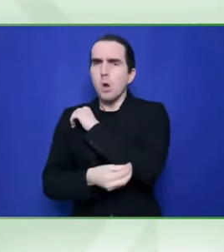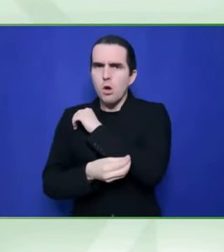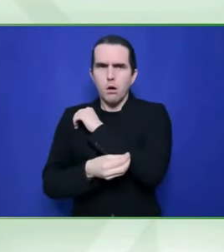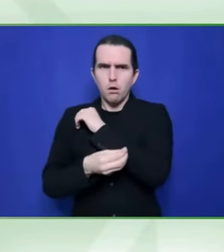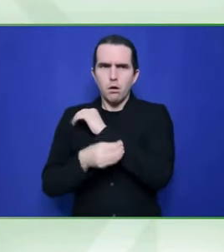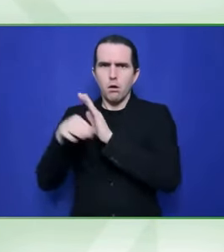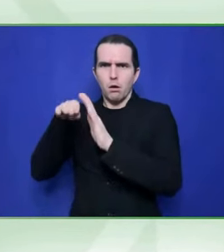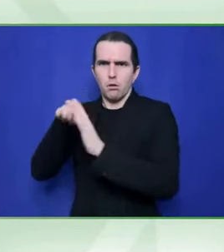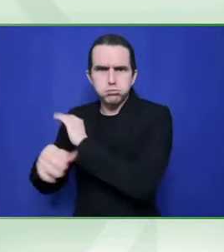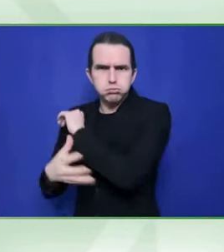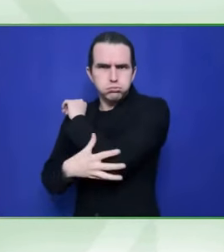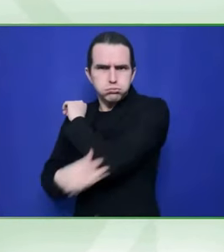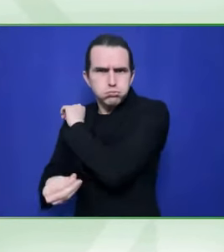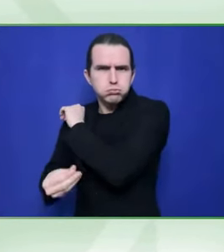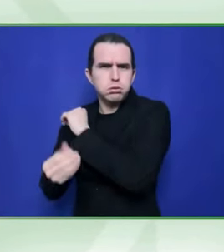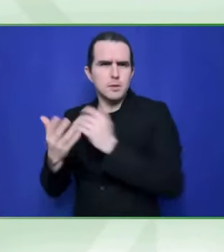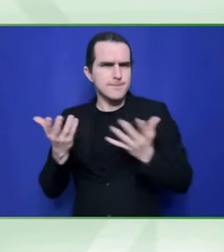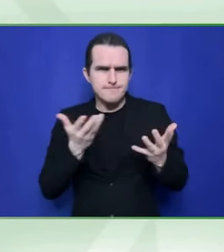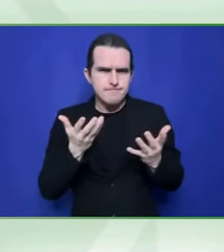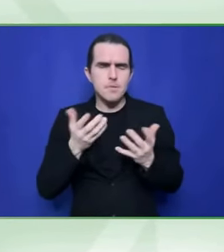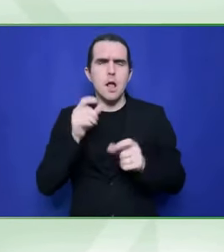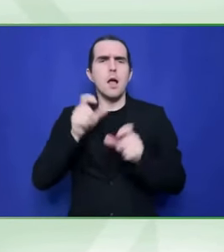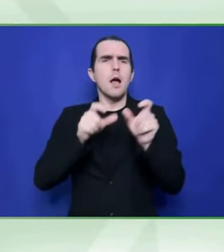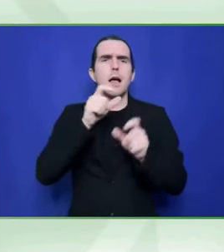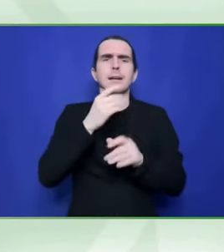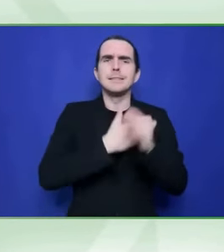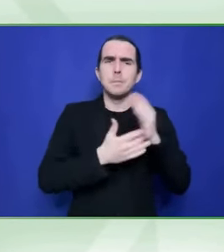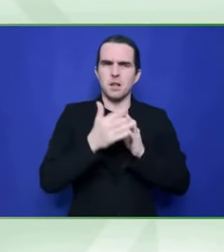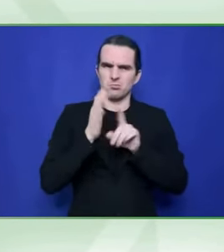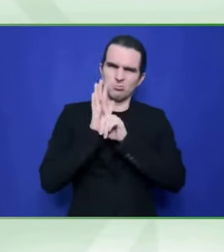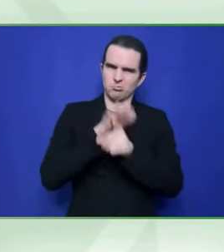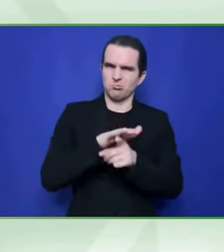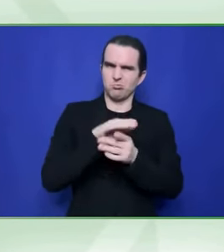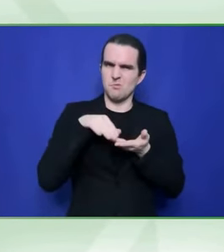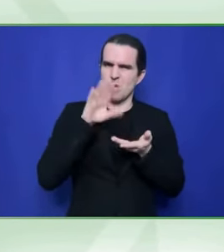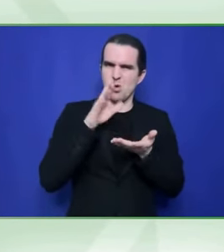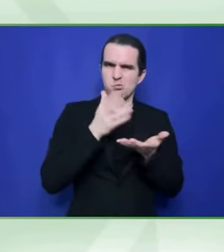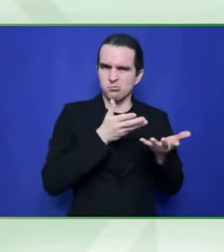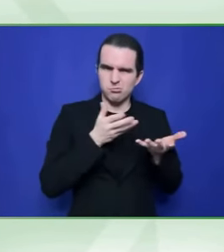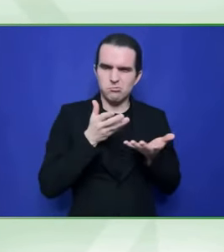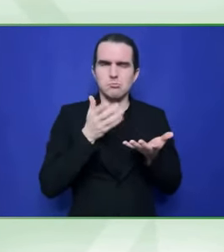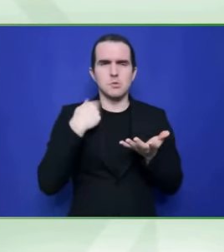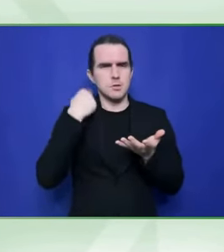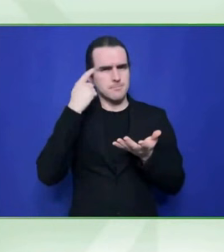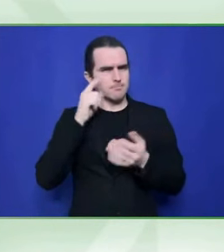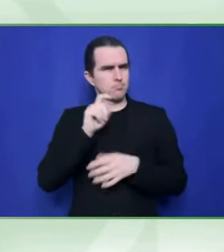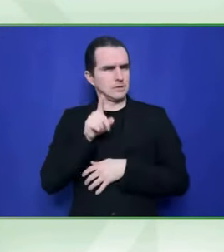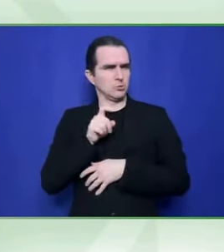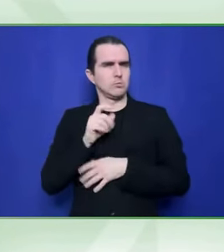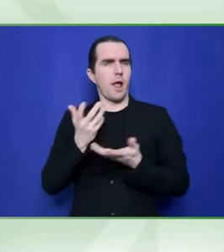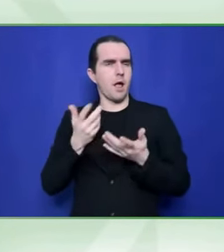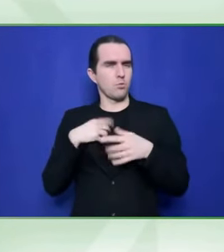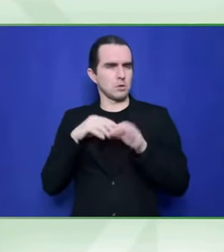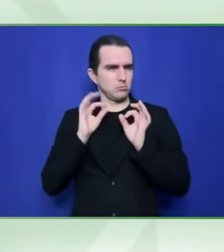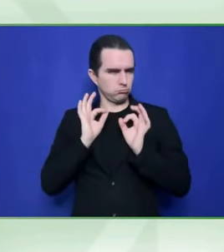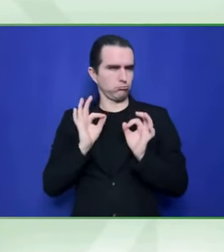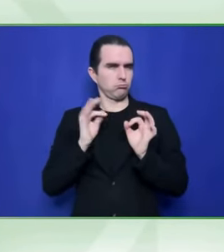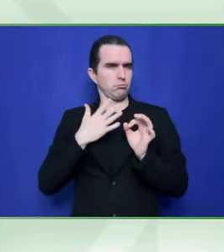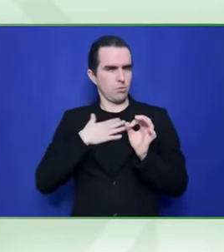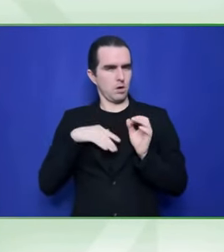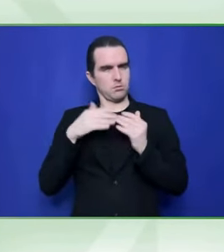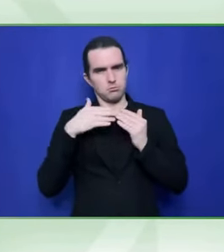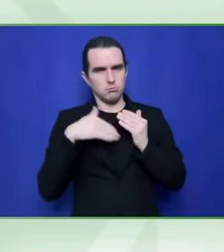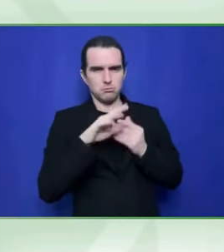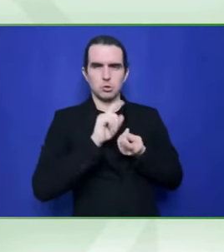need to do to make sure that is the change that now becomes generated? Because while the panelists drew that comparison,